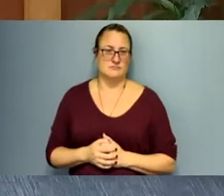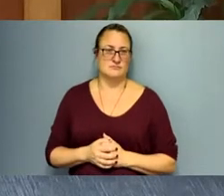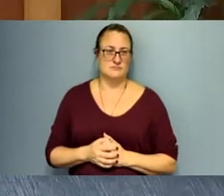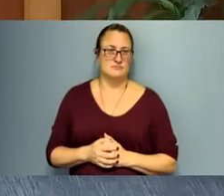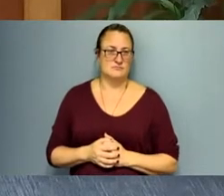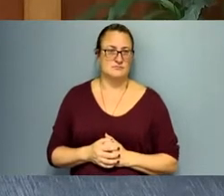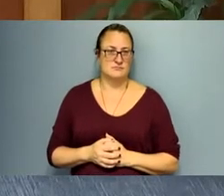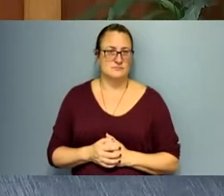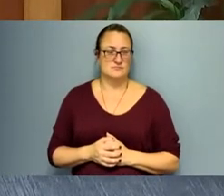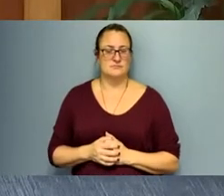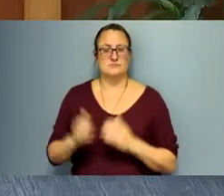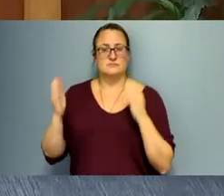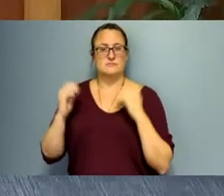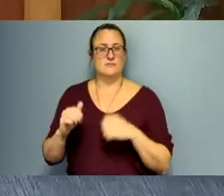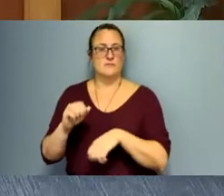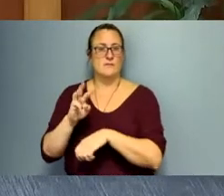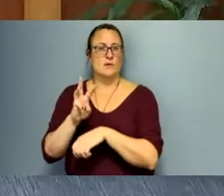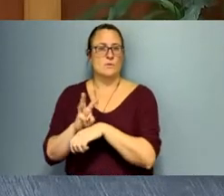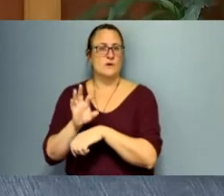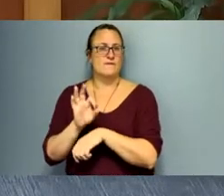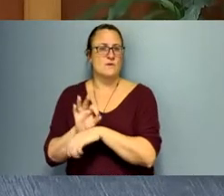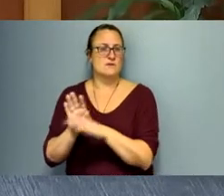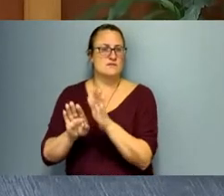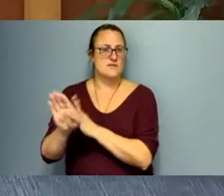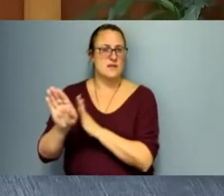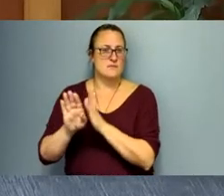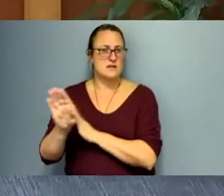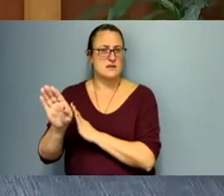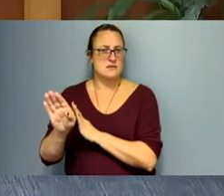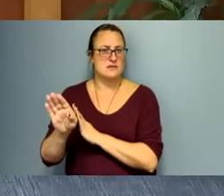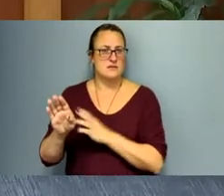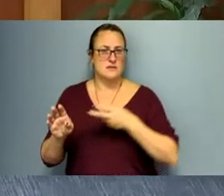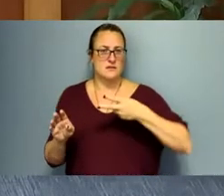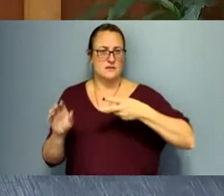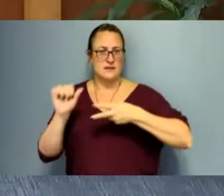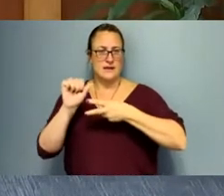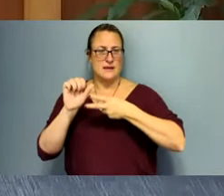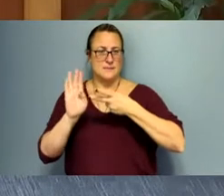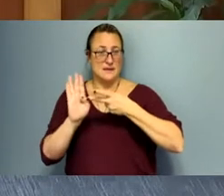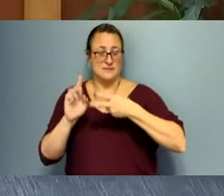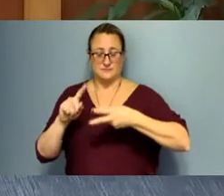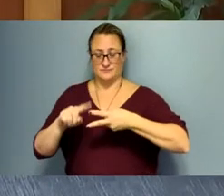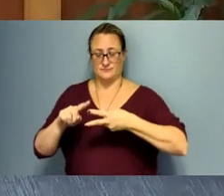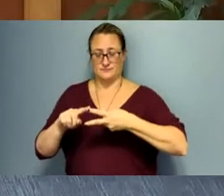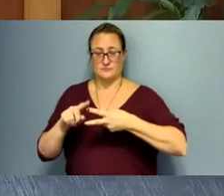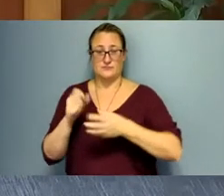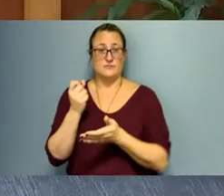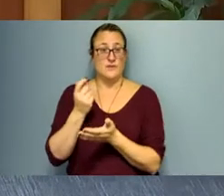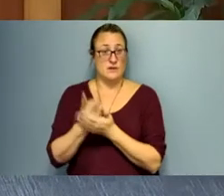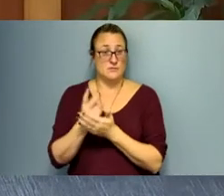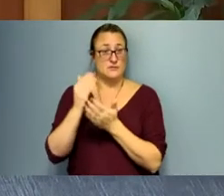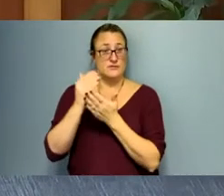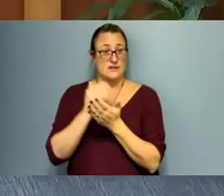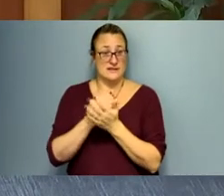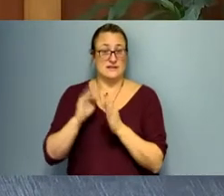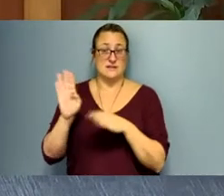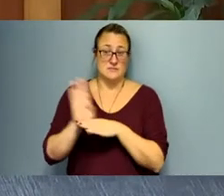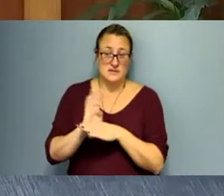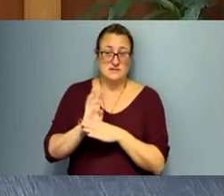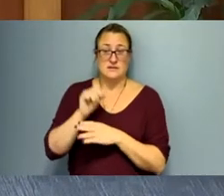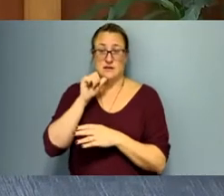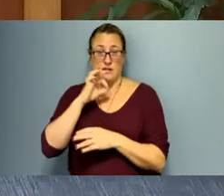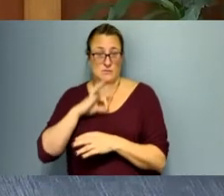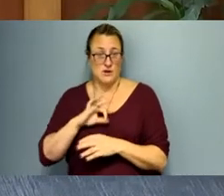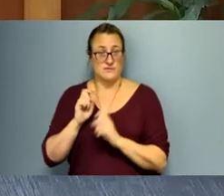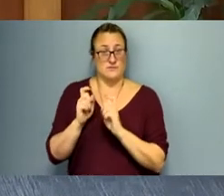A workforce development. Two items, A and B. First, approve the list of businesses and non-profits to be awarded funds in phase